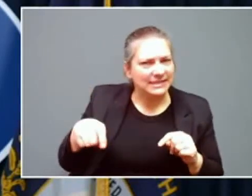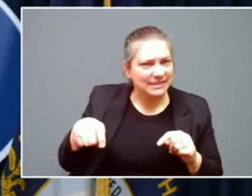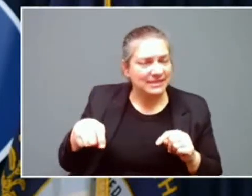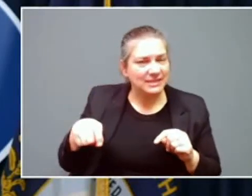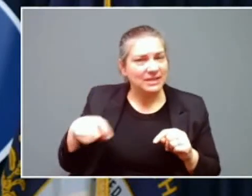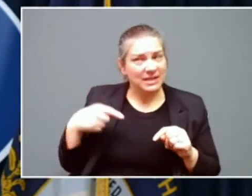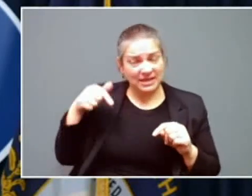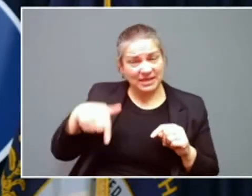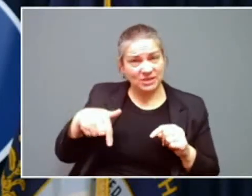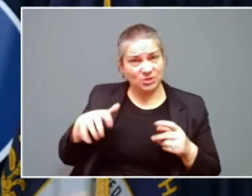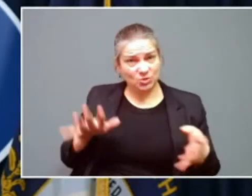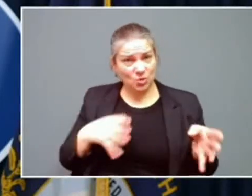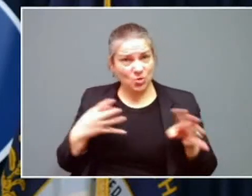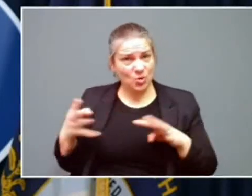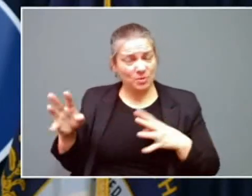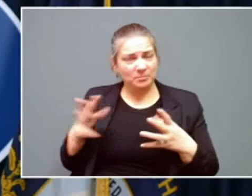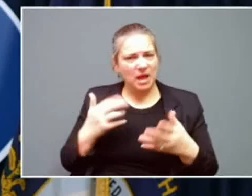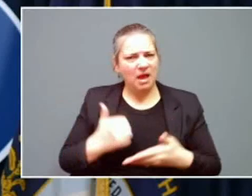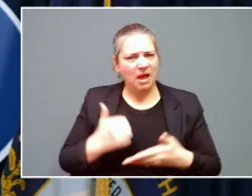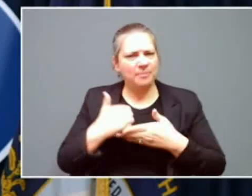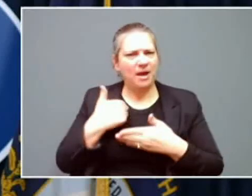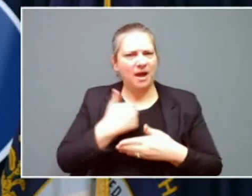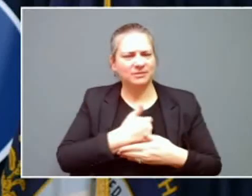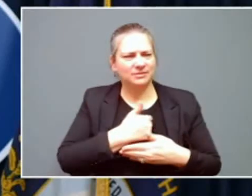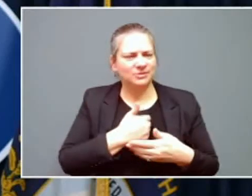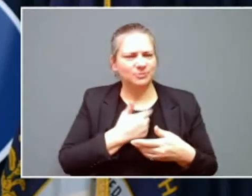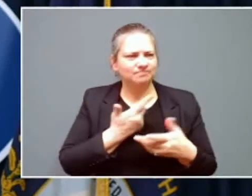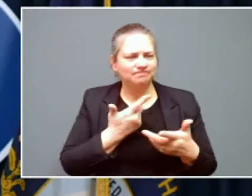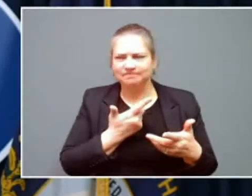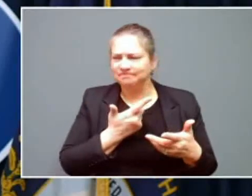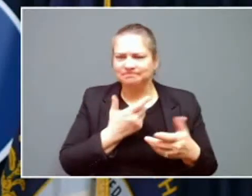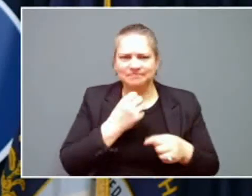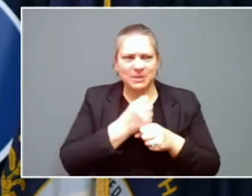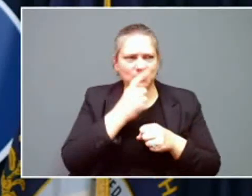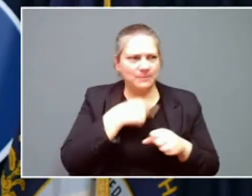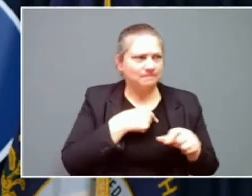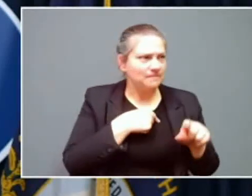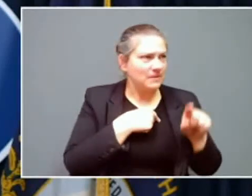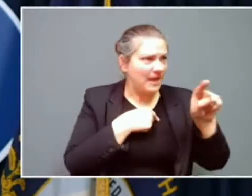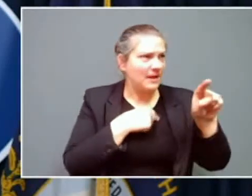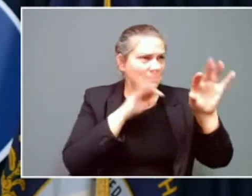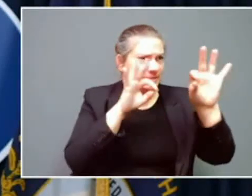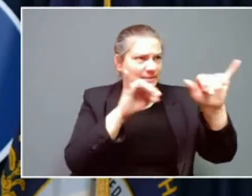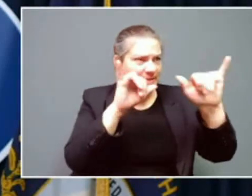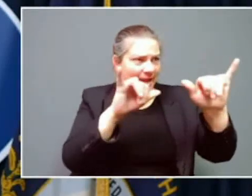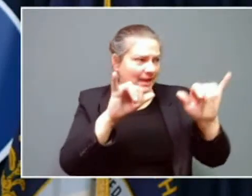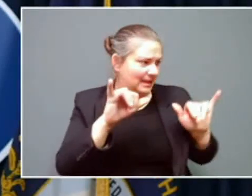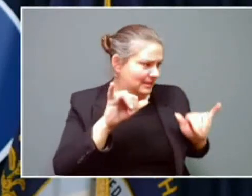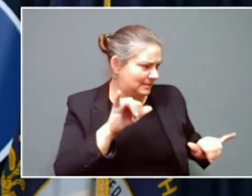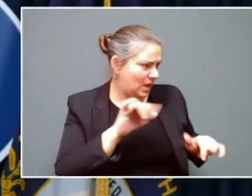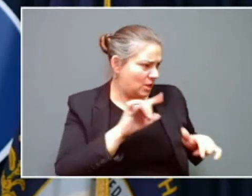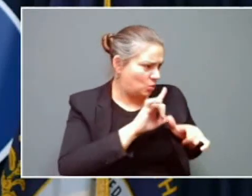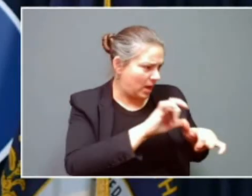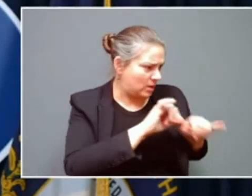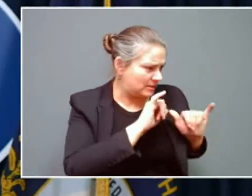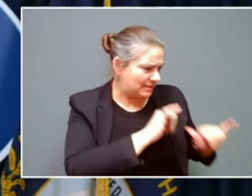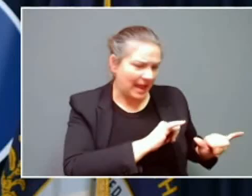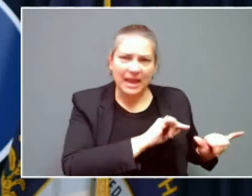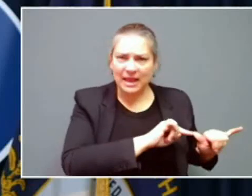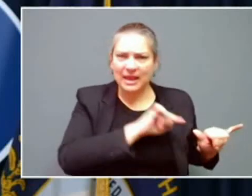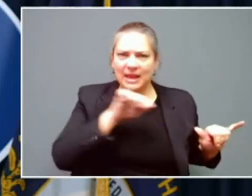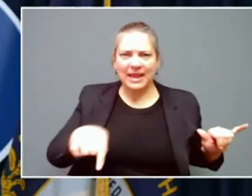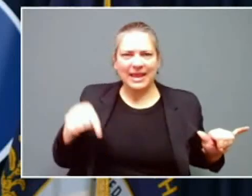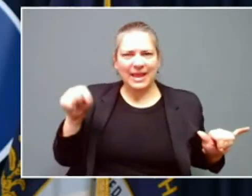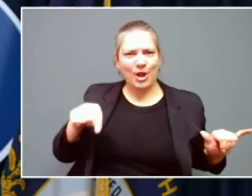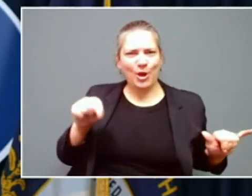to pre-position ourselves in advance of the storm and just simply be more responsive